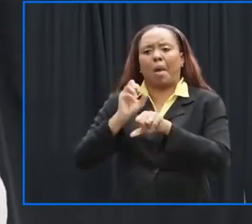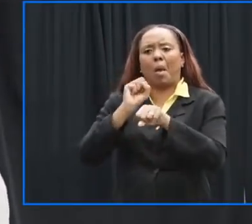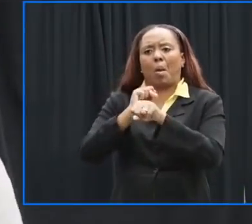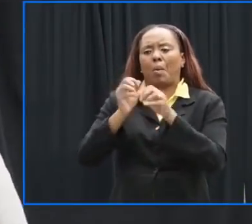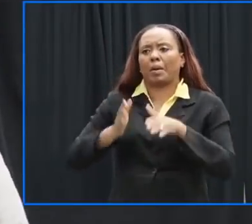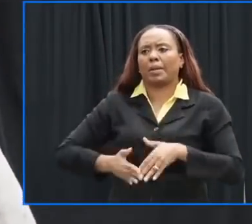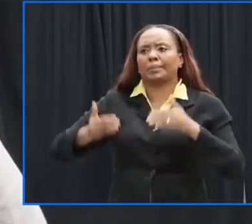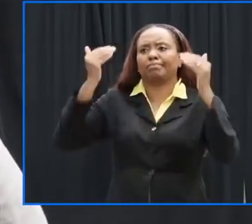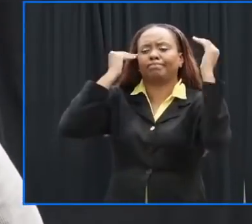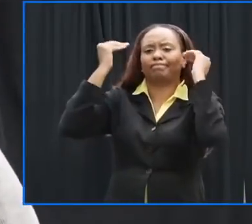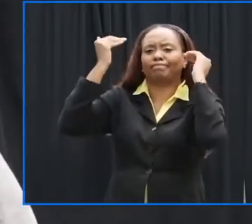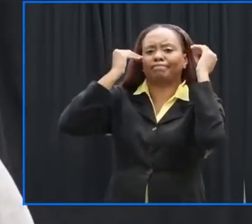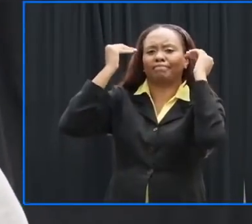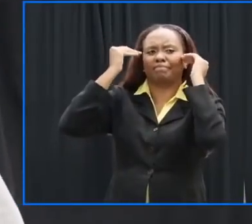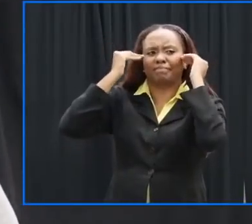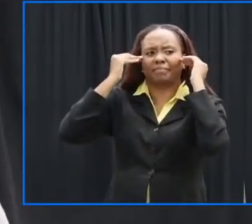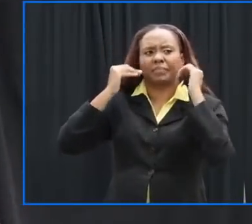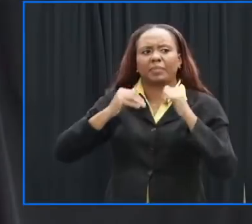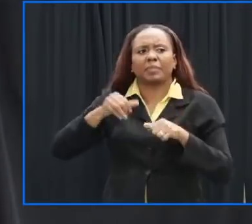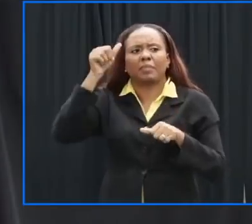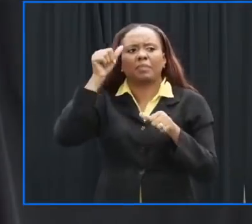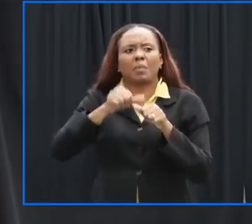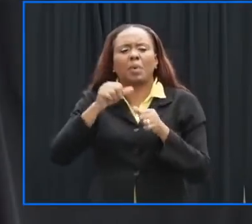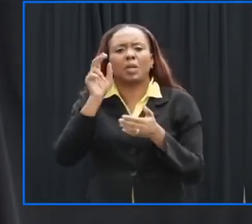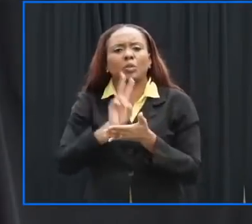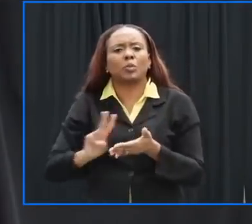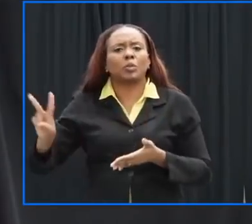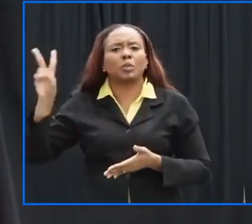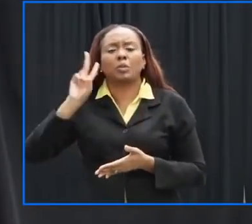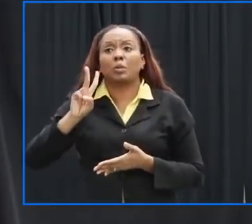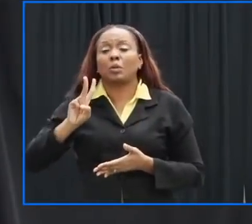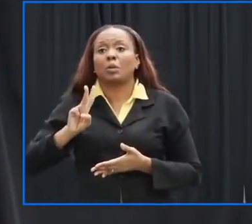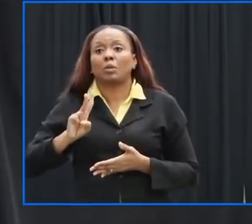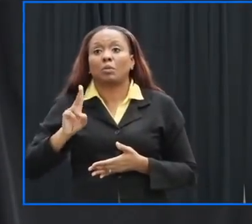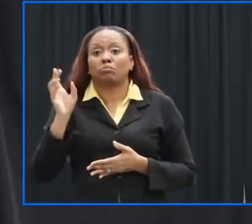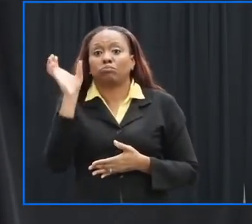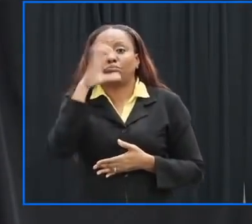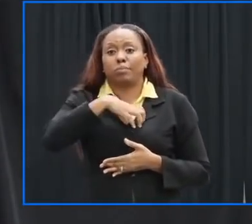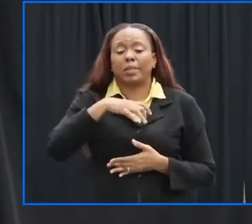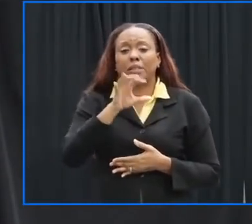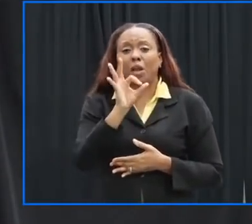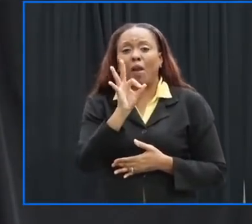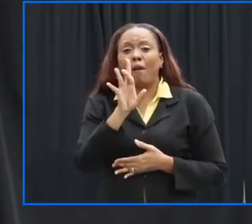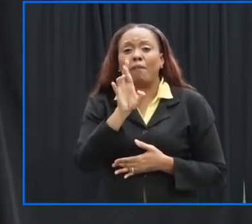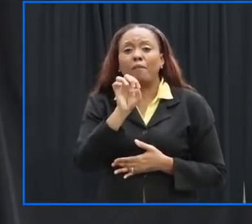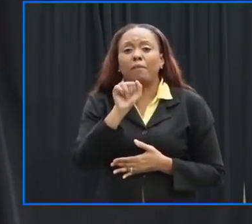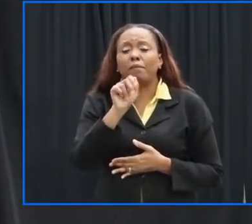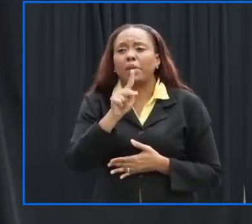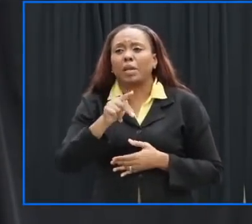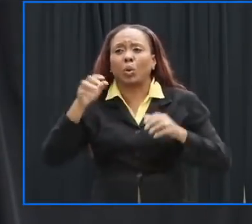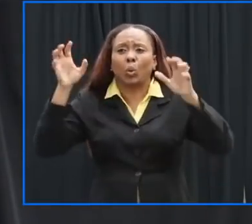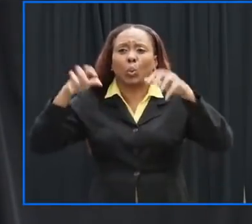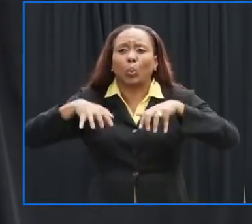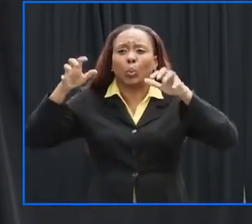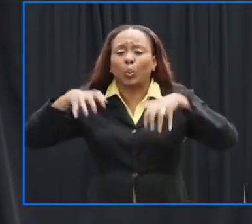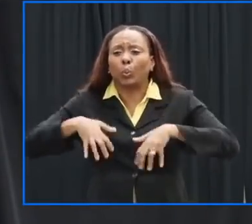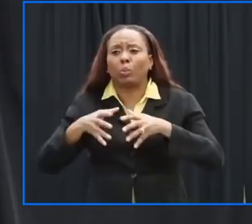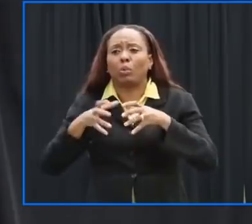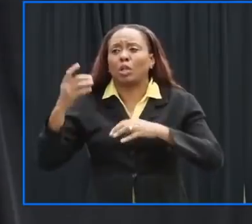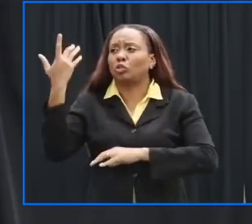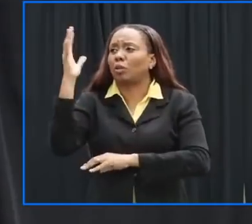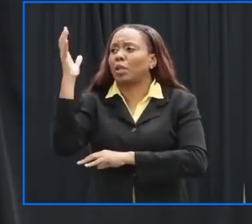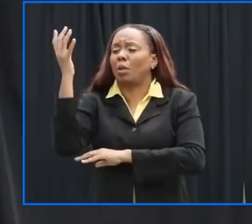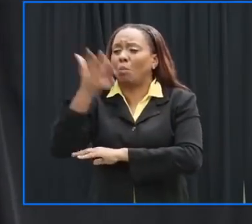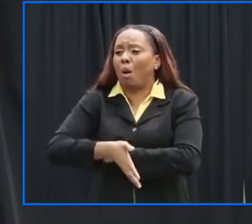given the event that occurred approximately two weeks ago when we there was a lot of um tree filling